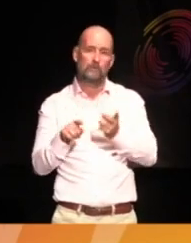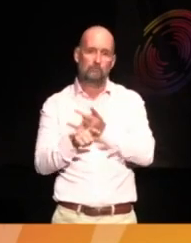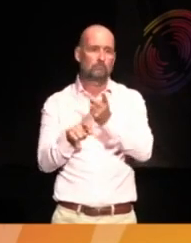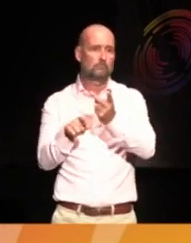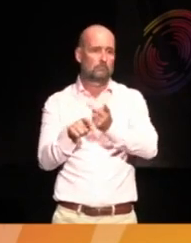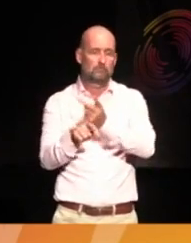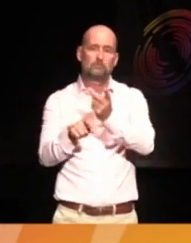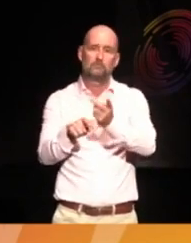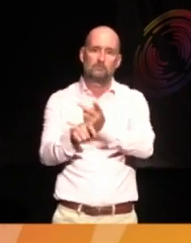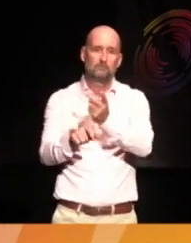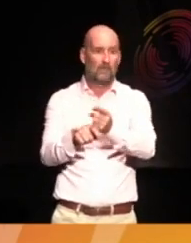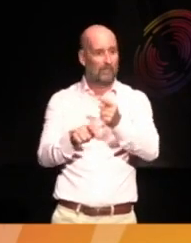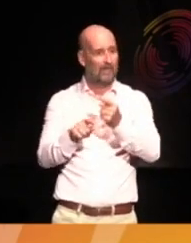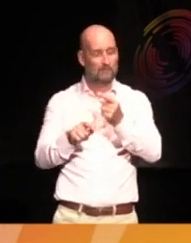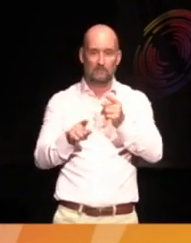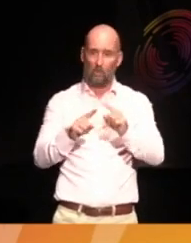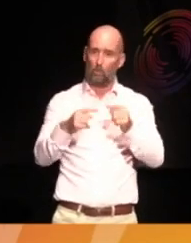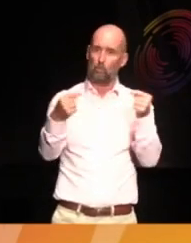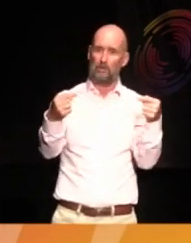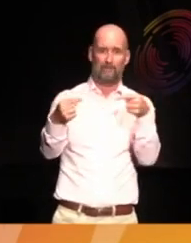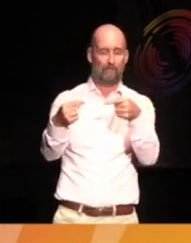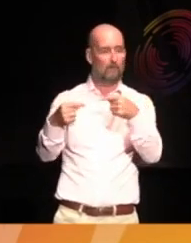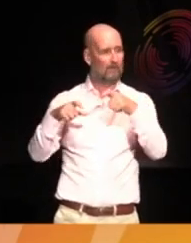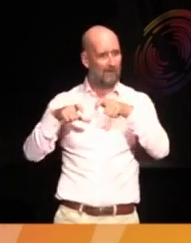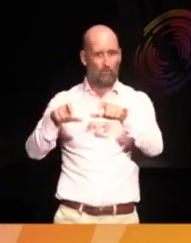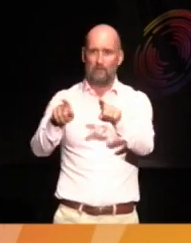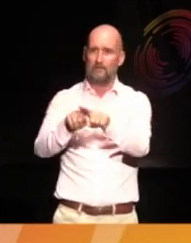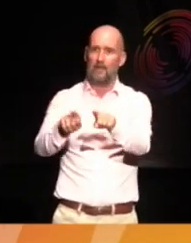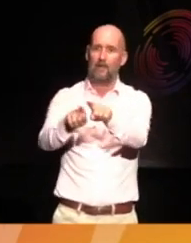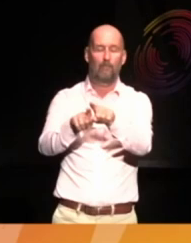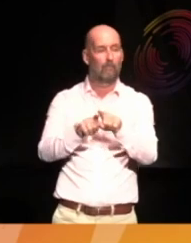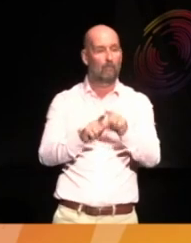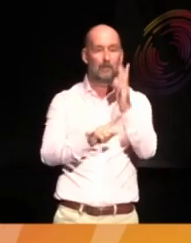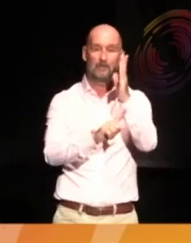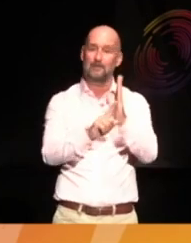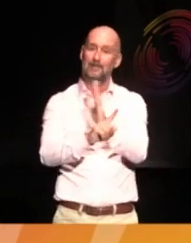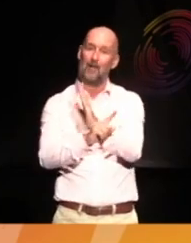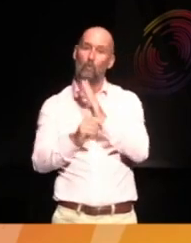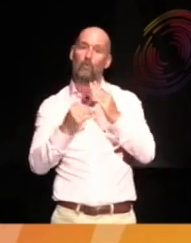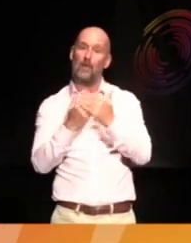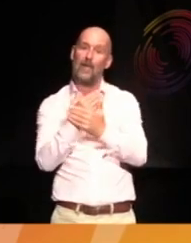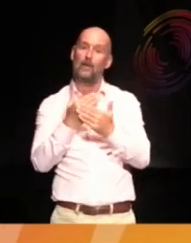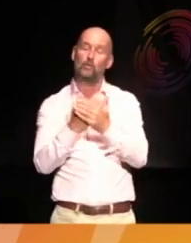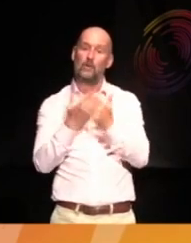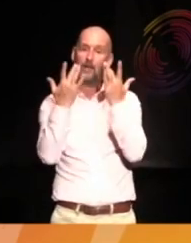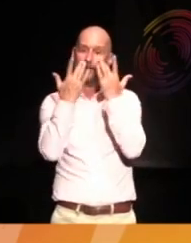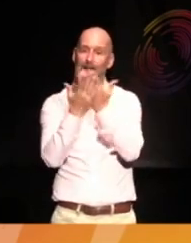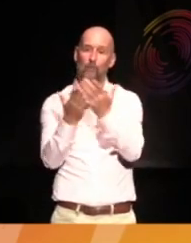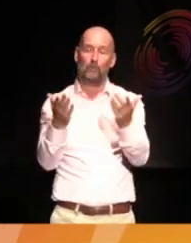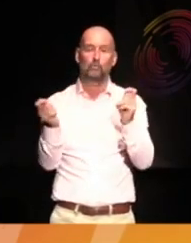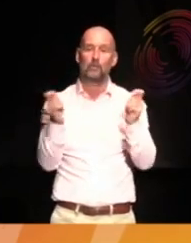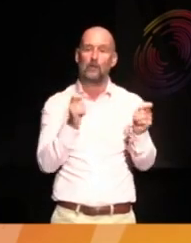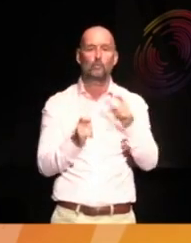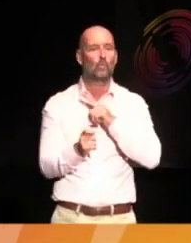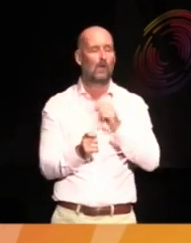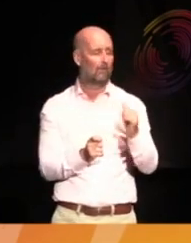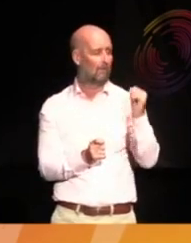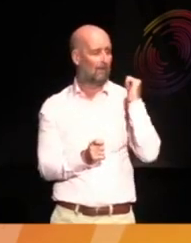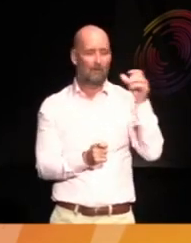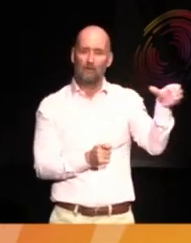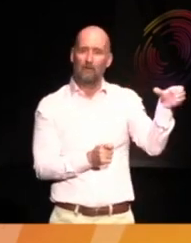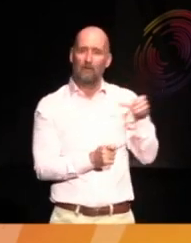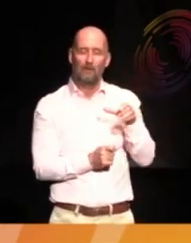That's the alternative. And the South Asia Gallery has had a huge change. I inherited a